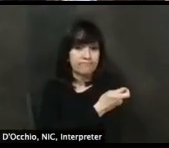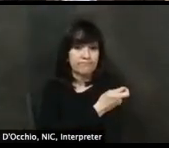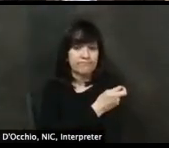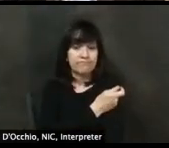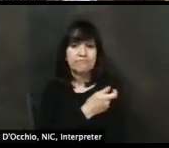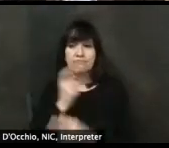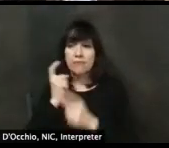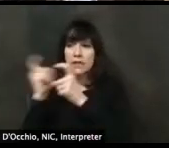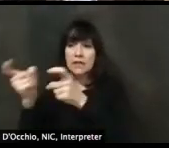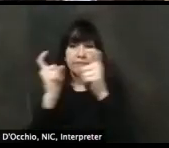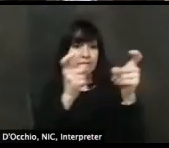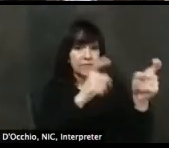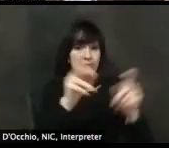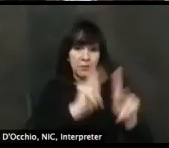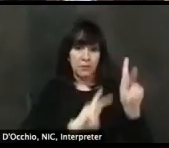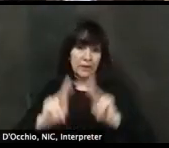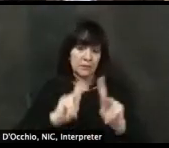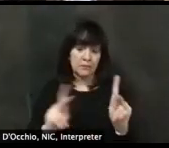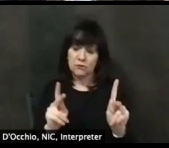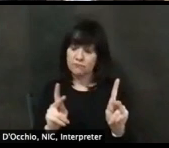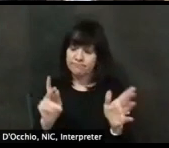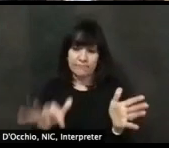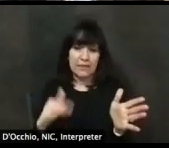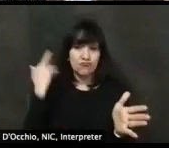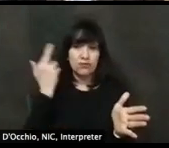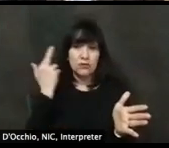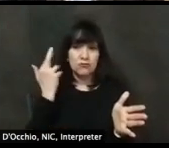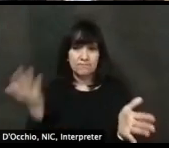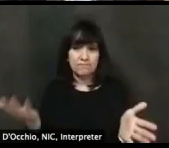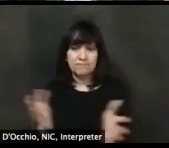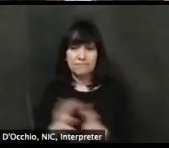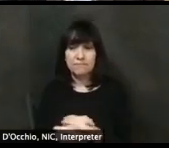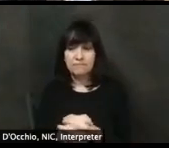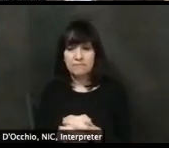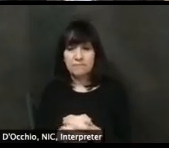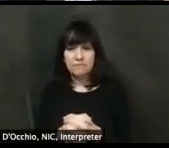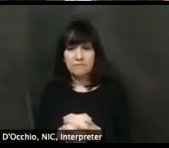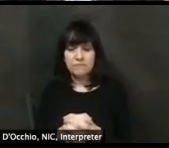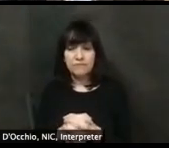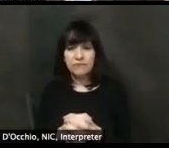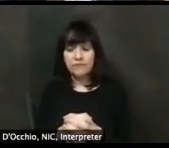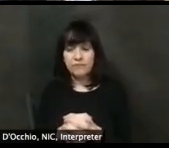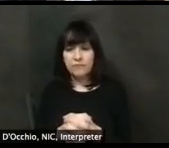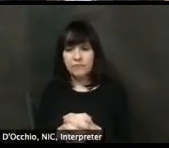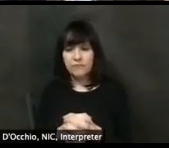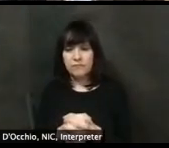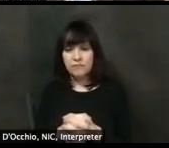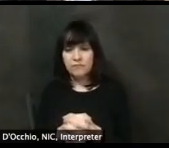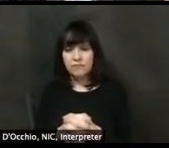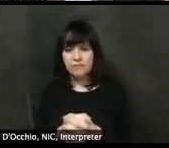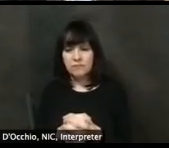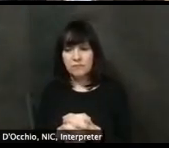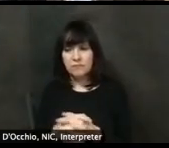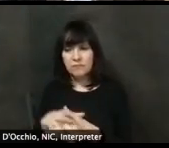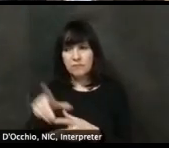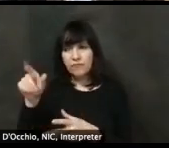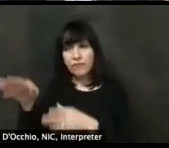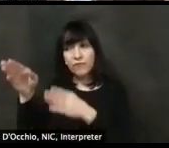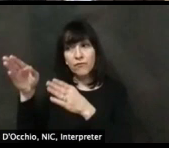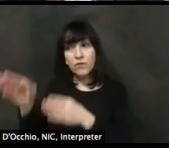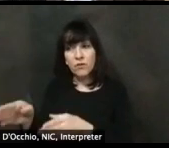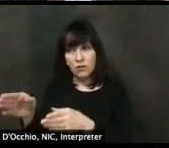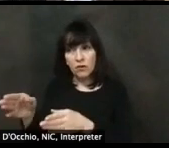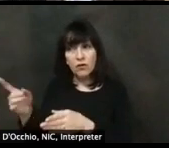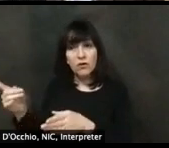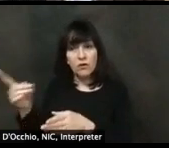That's a good segue into our, into the next comment here from Earl, uh, who's asking, uh, will the state remain closed down until